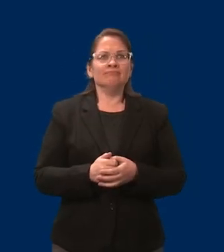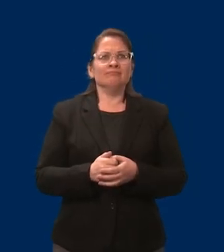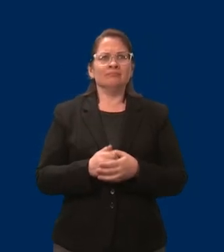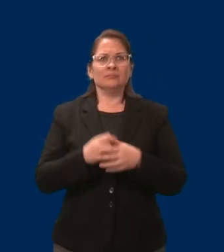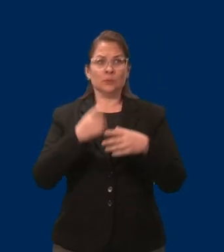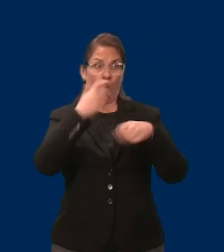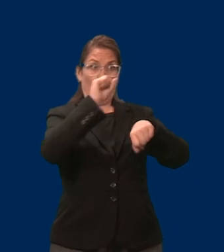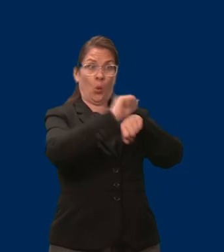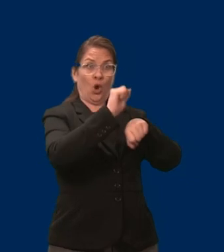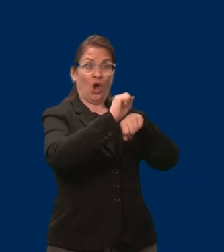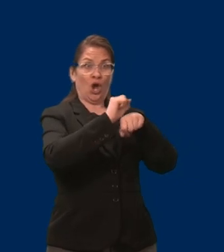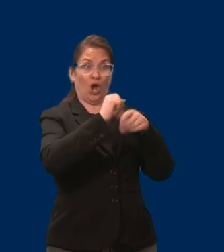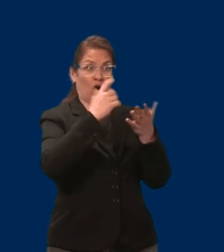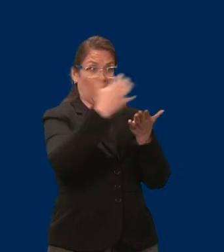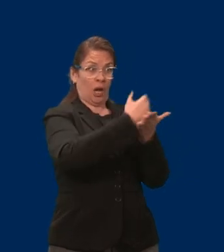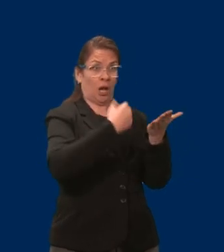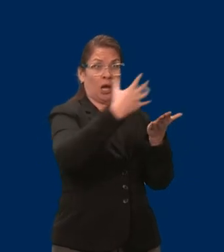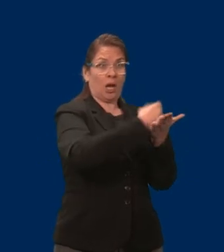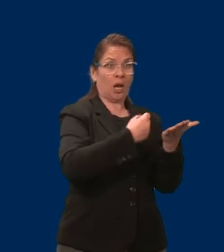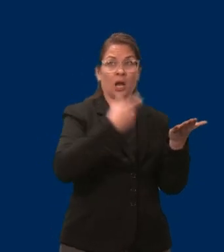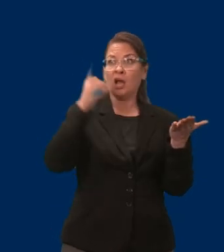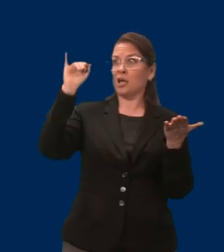it's a tricky situation.